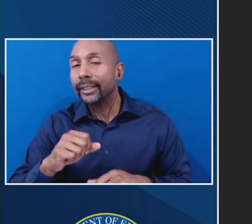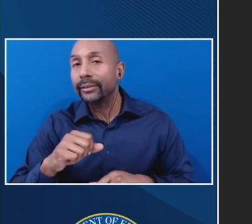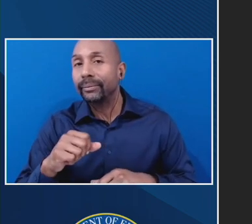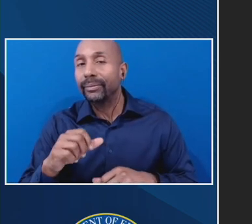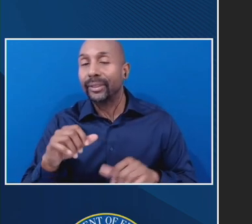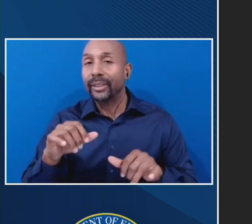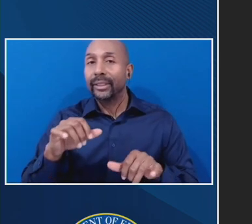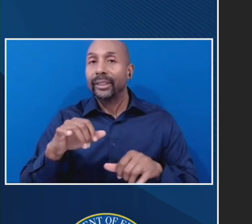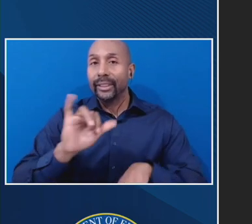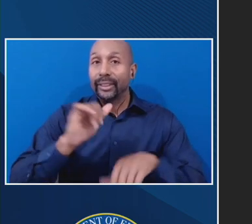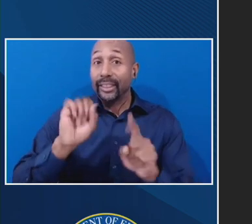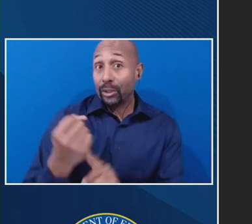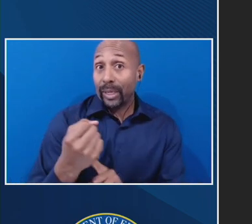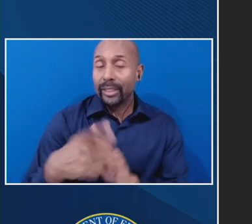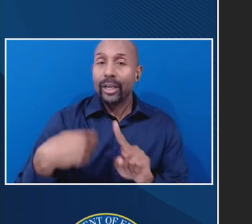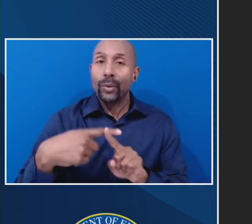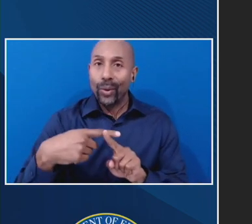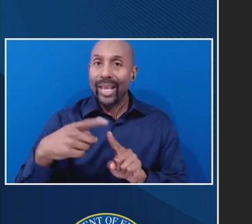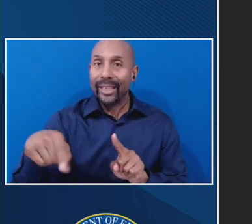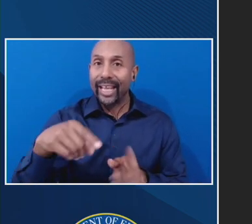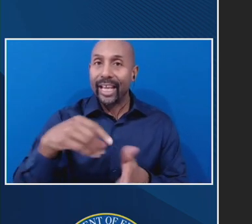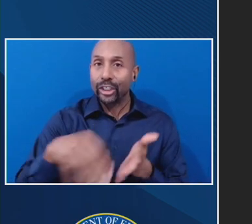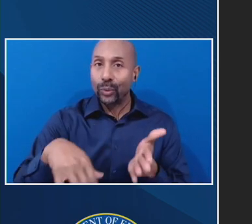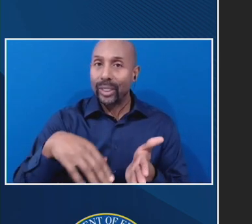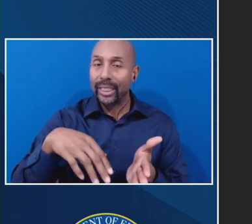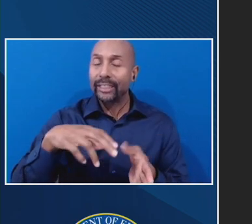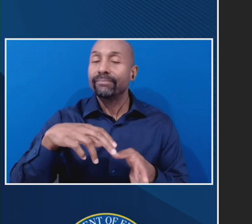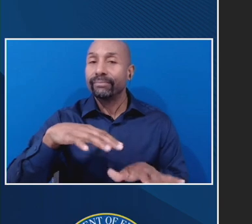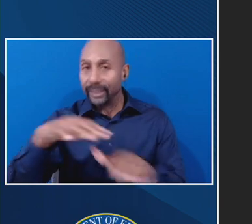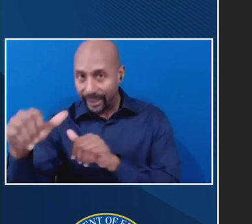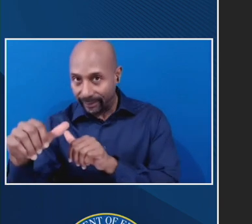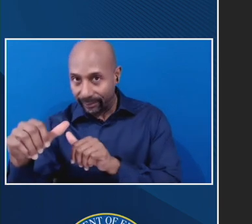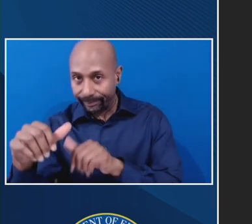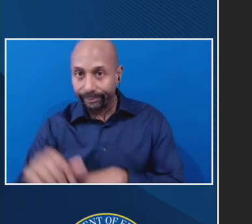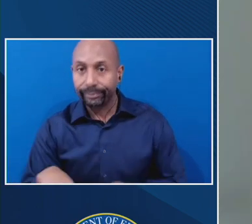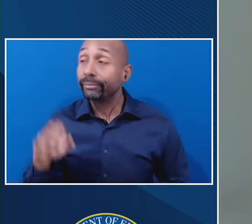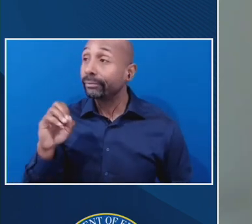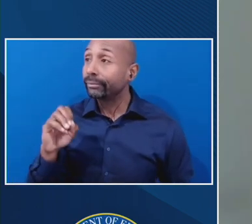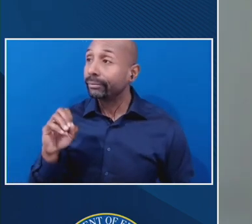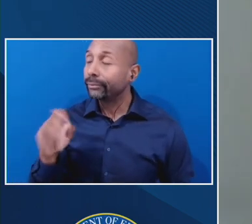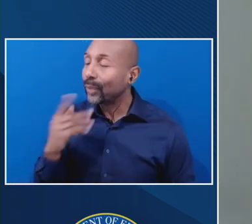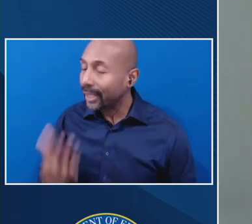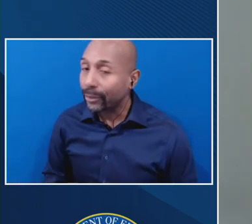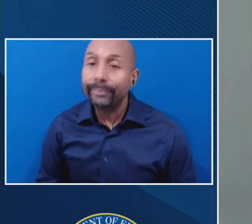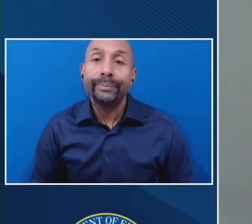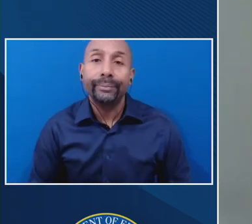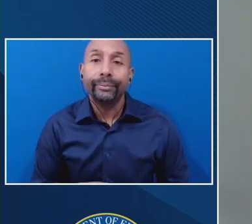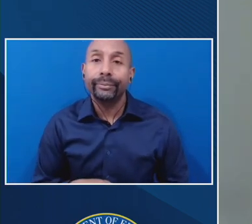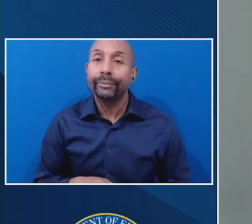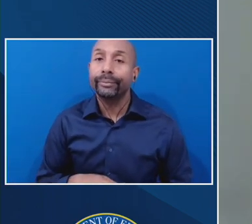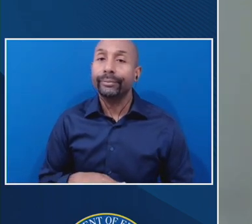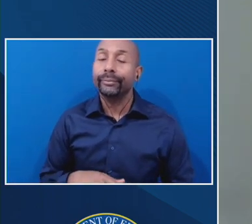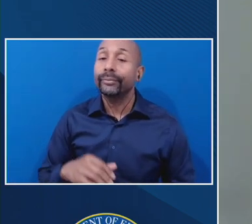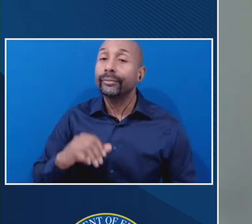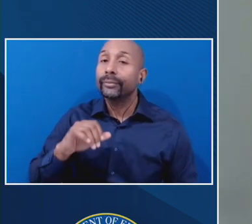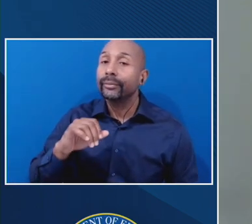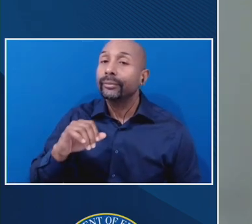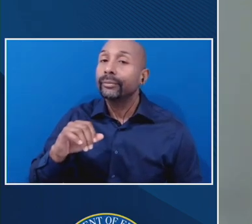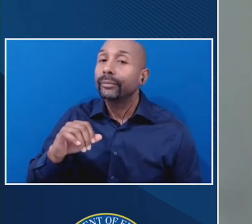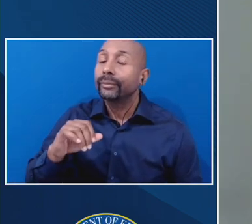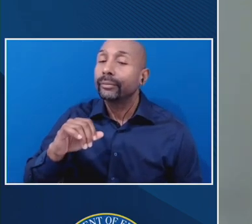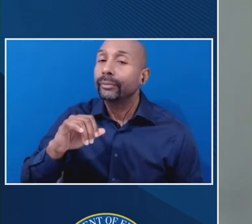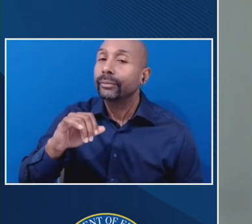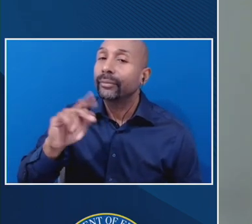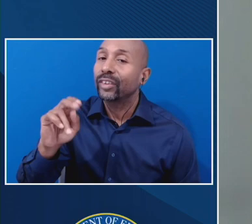All right. Carolyn. Hey, just, um, two points. One, I wanted to indicate really strong support for this provision that the department